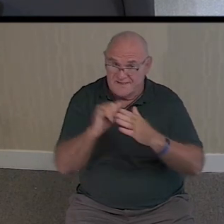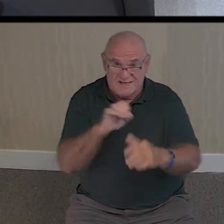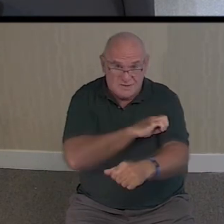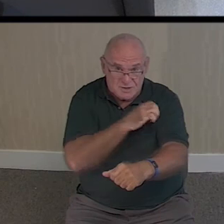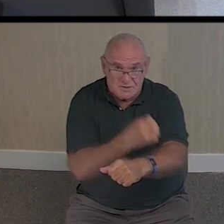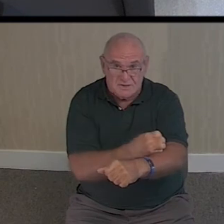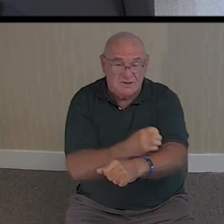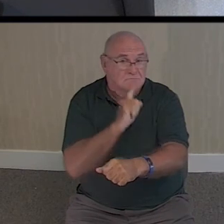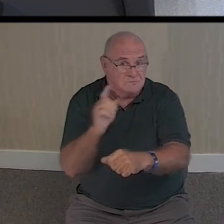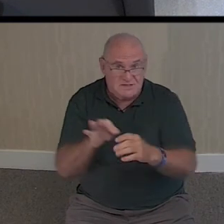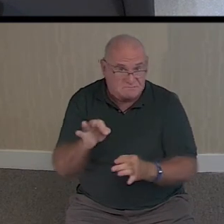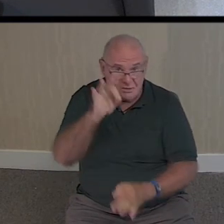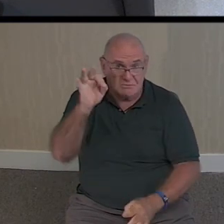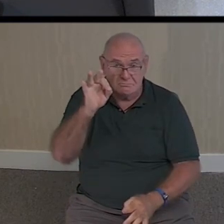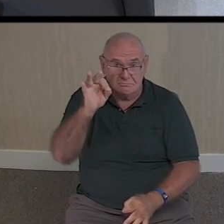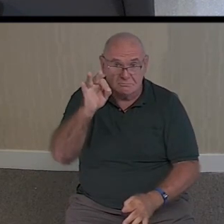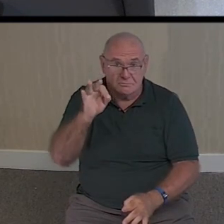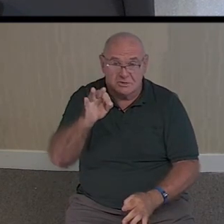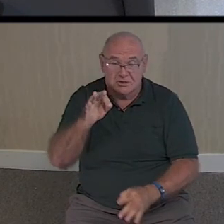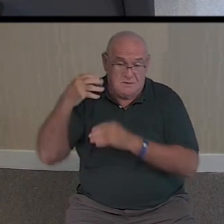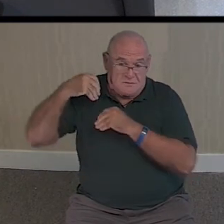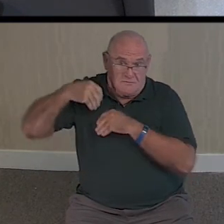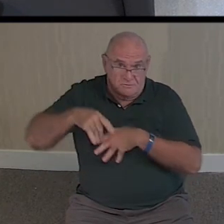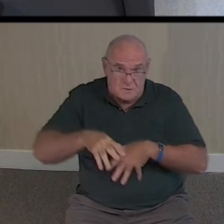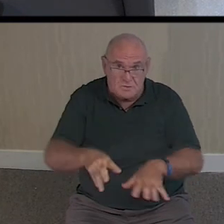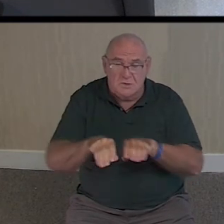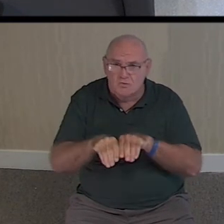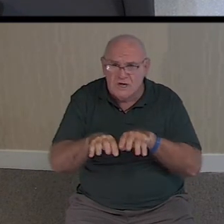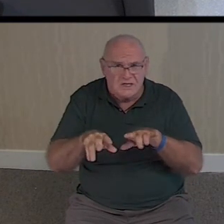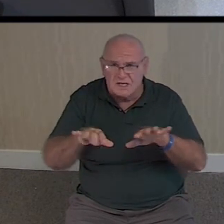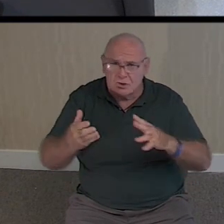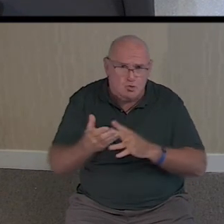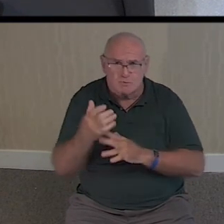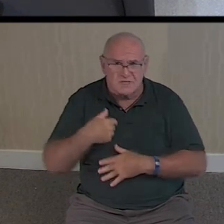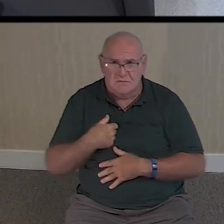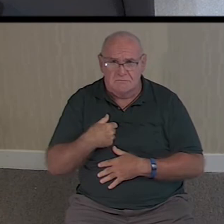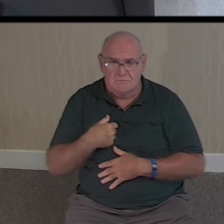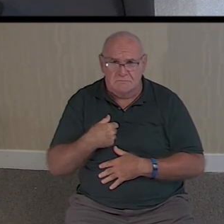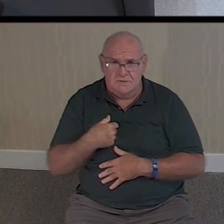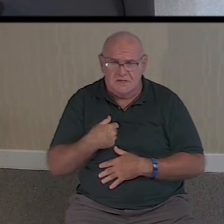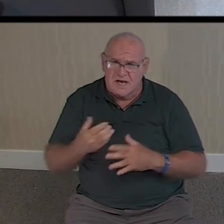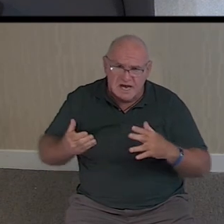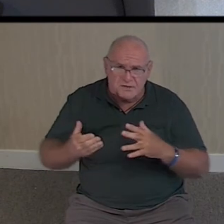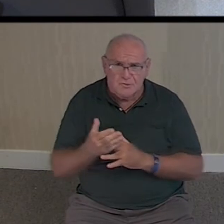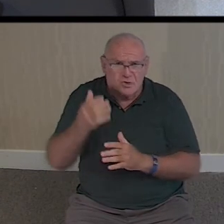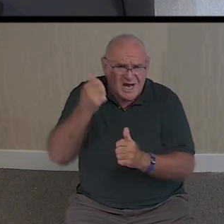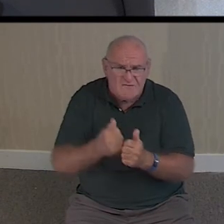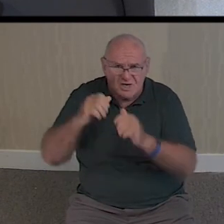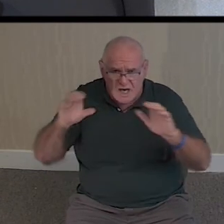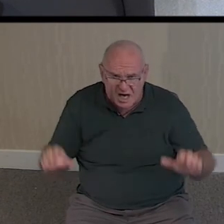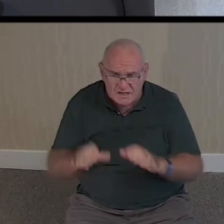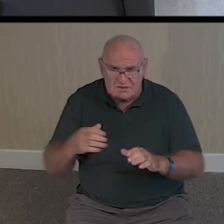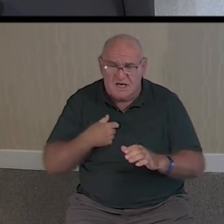is spirit. It flows and radiates through me and through every action I